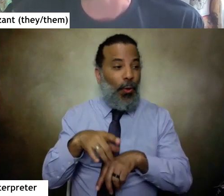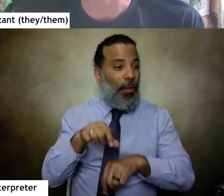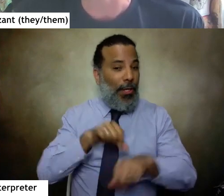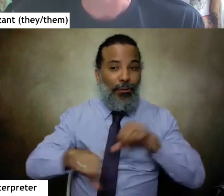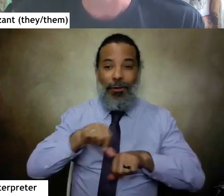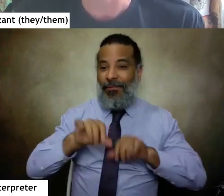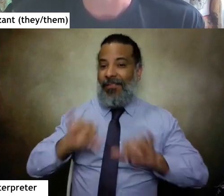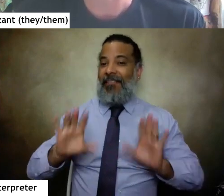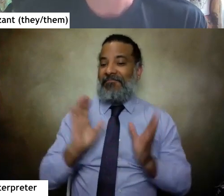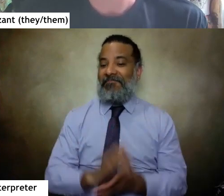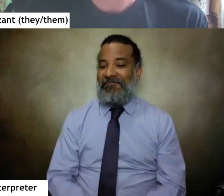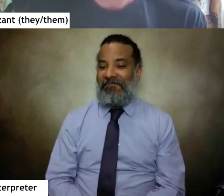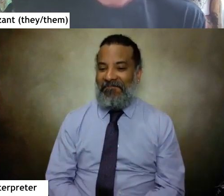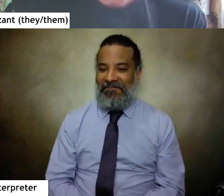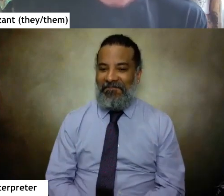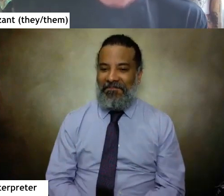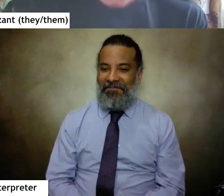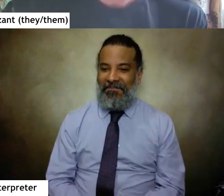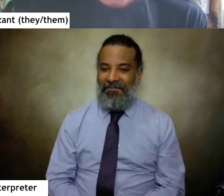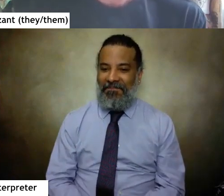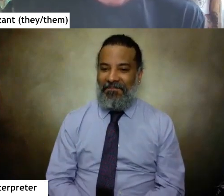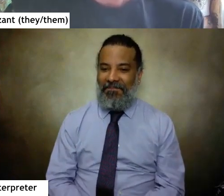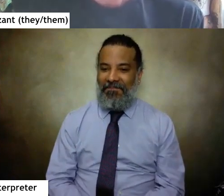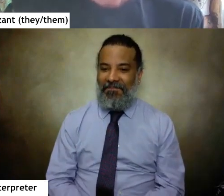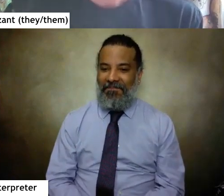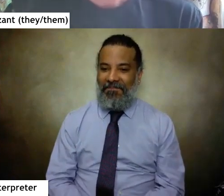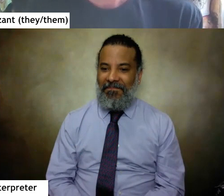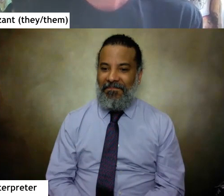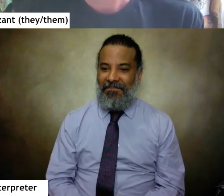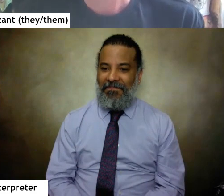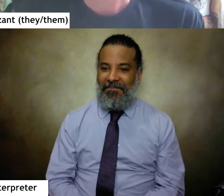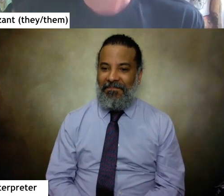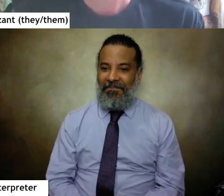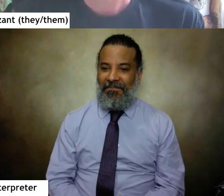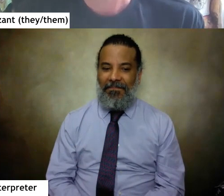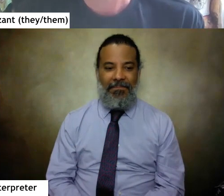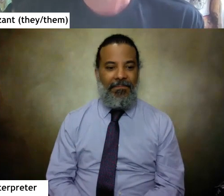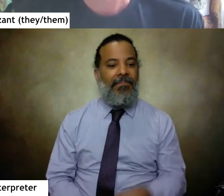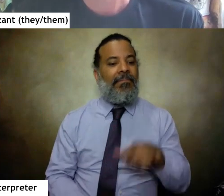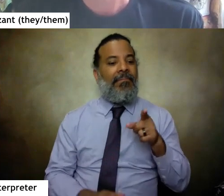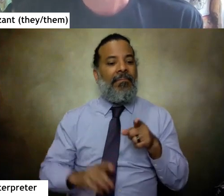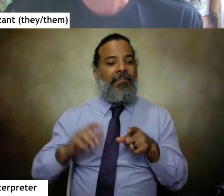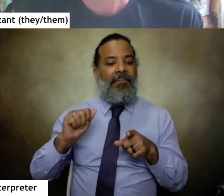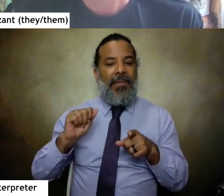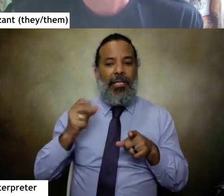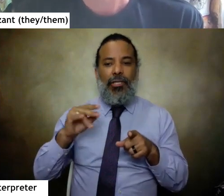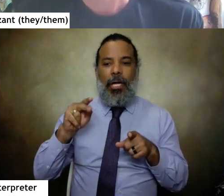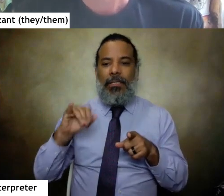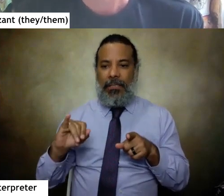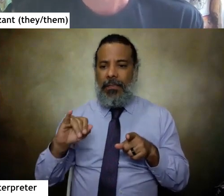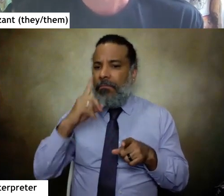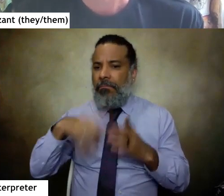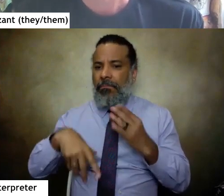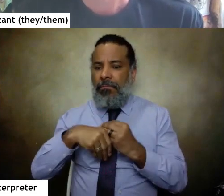i'll quickly add on um first